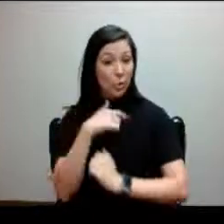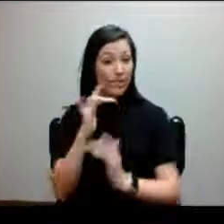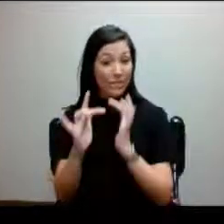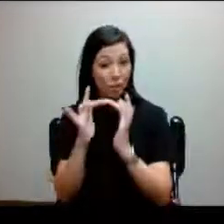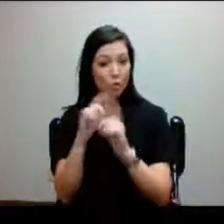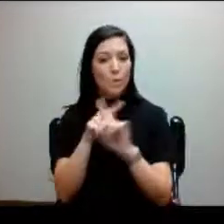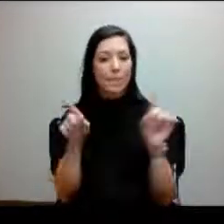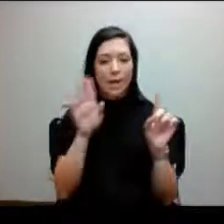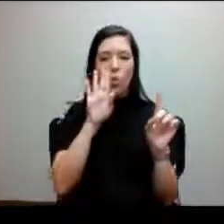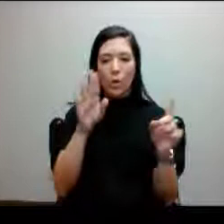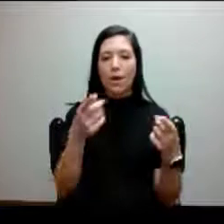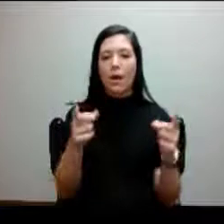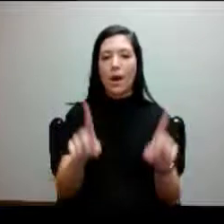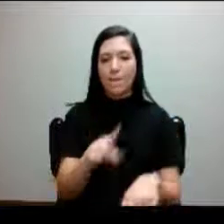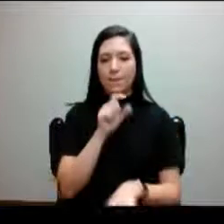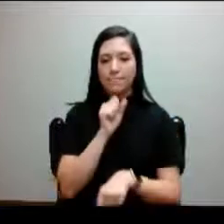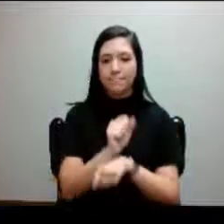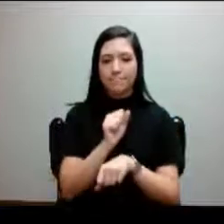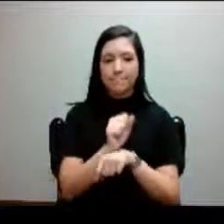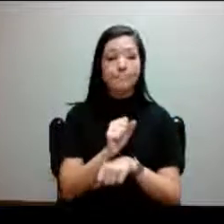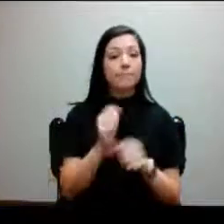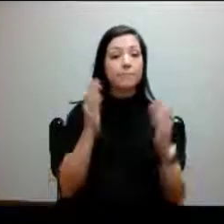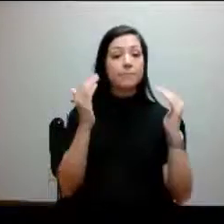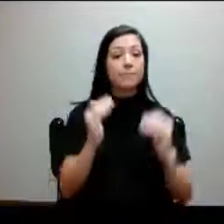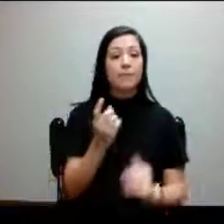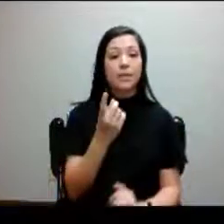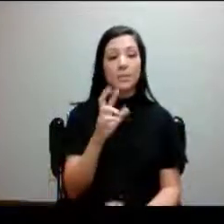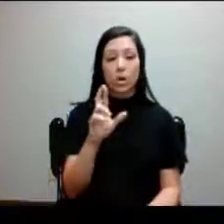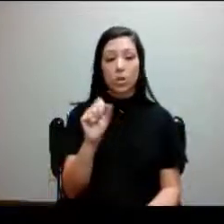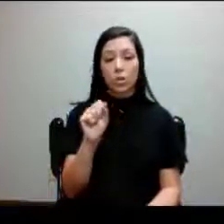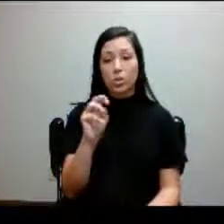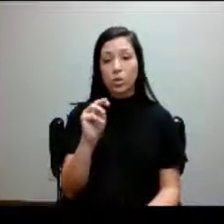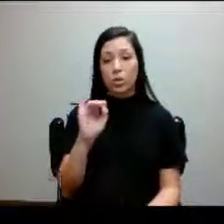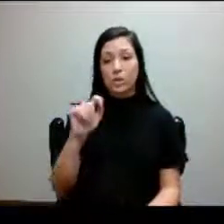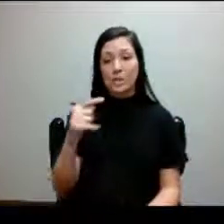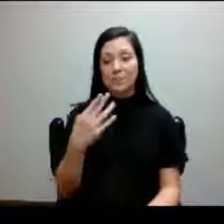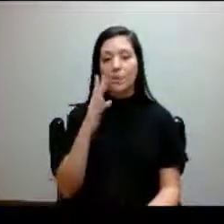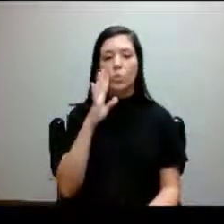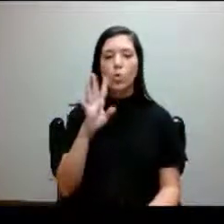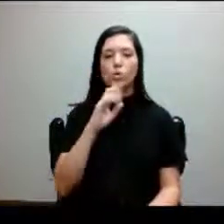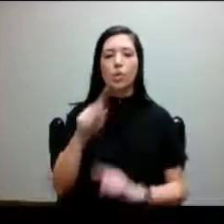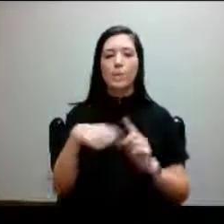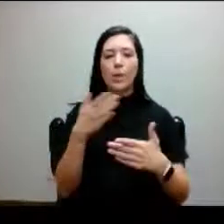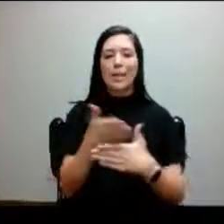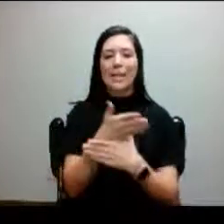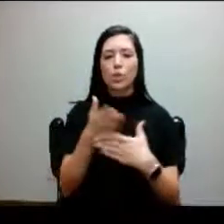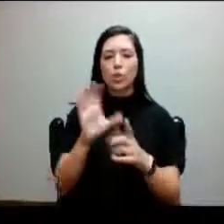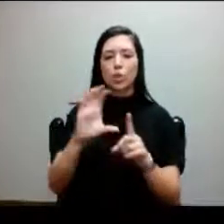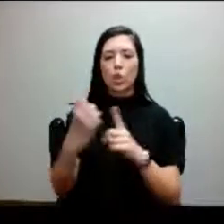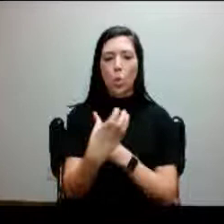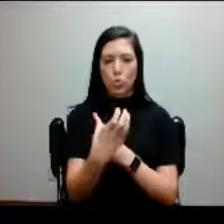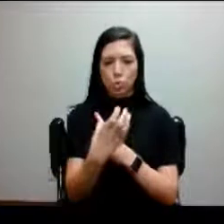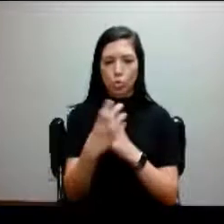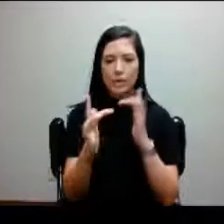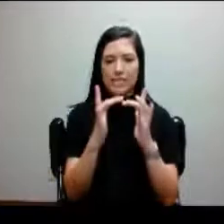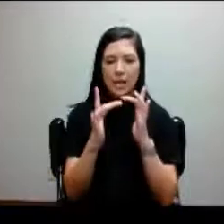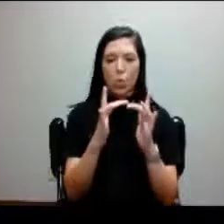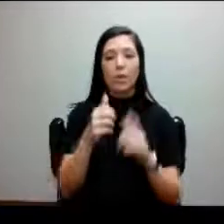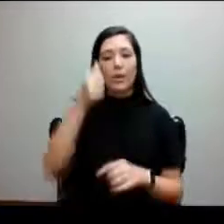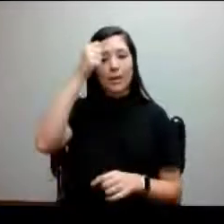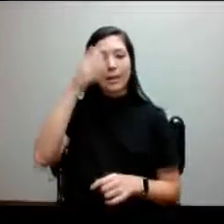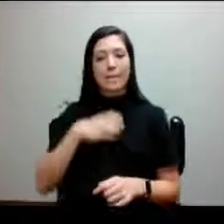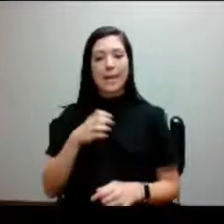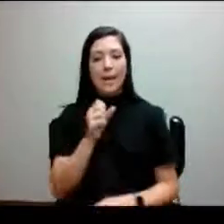it happen. You'll also hear from Dr. Dantrell Smith to give you an update on the Intercultural Network and the Men of Color Collaborative, as well as Compass.